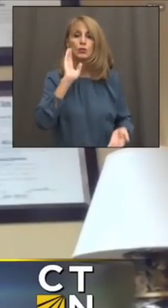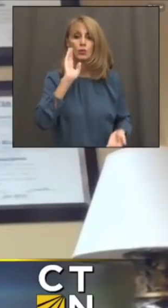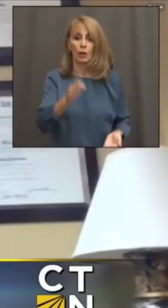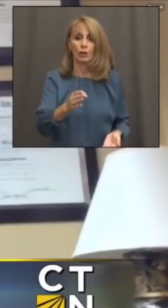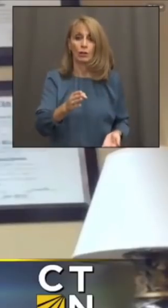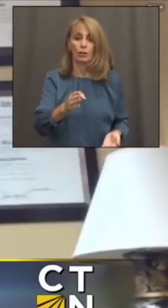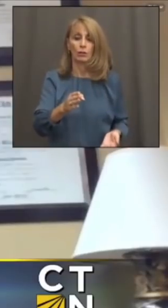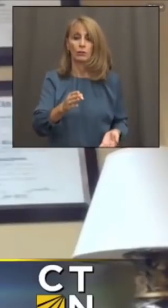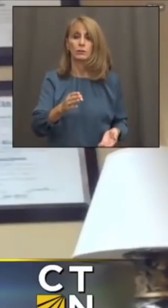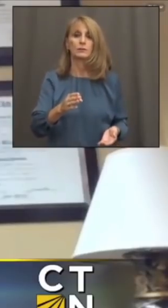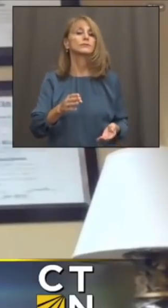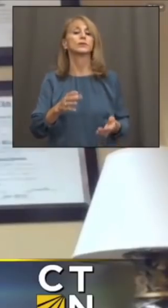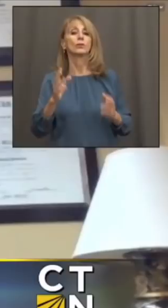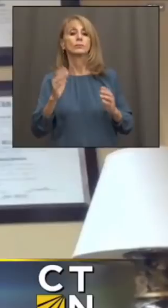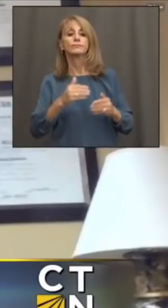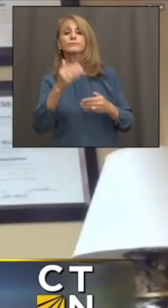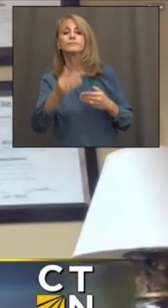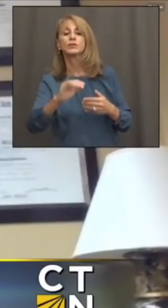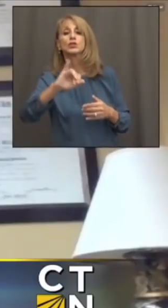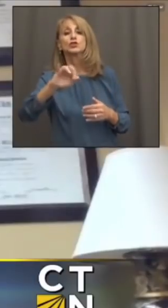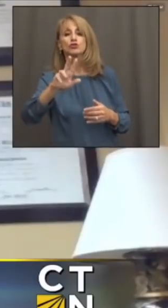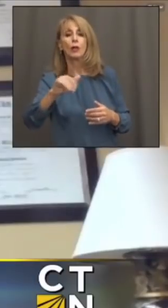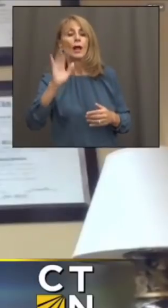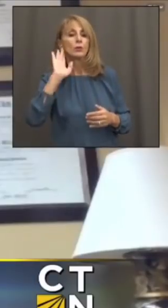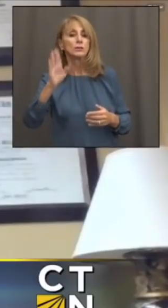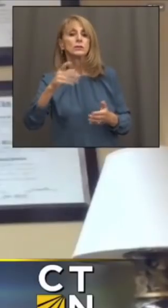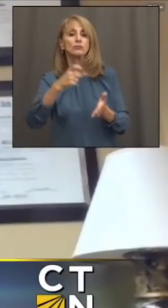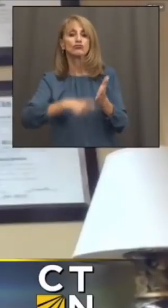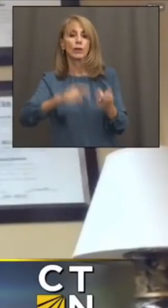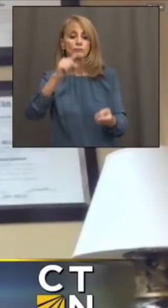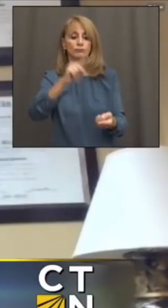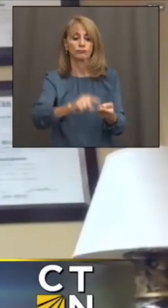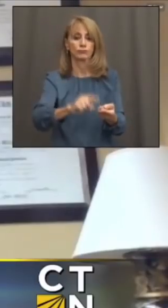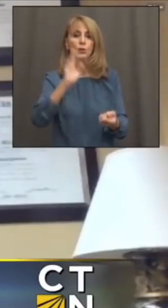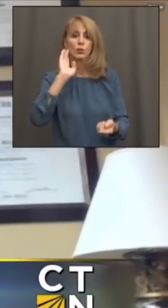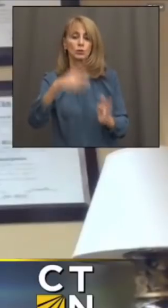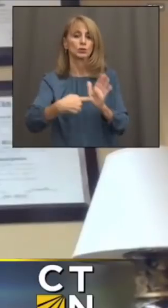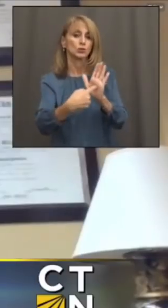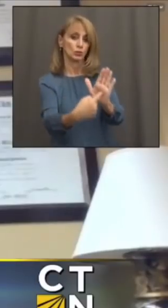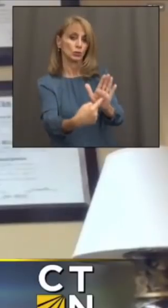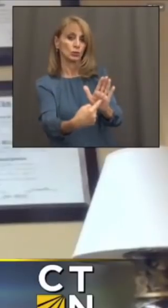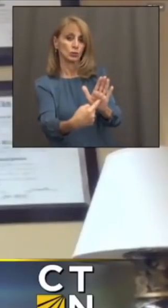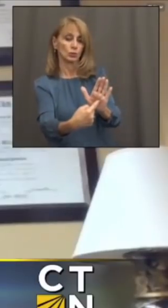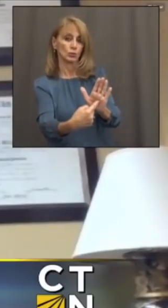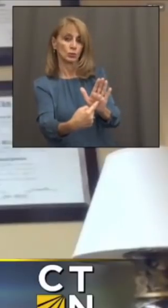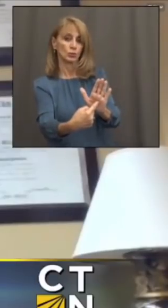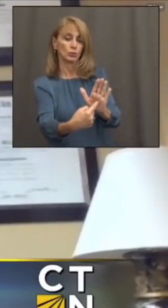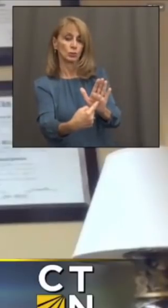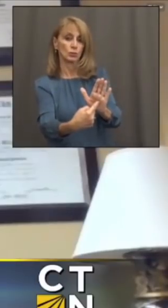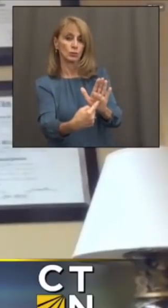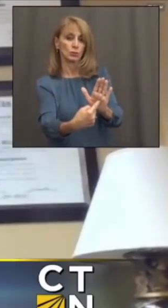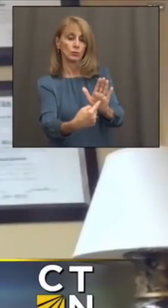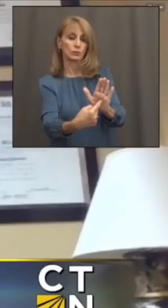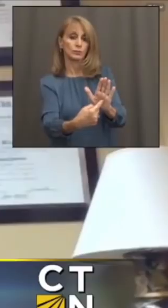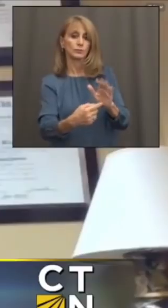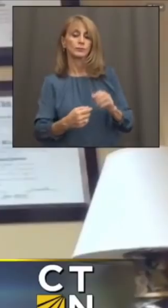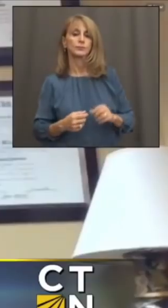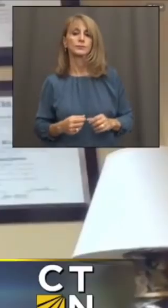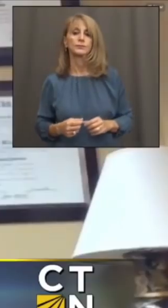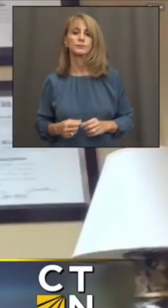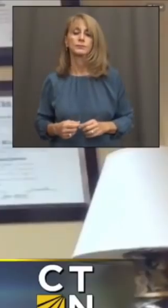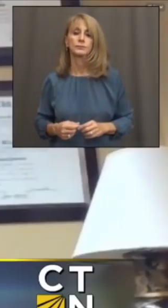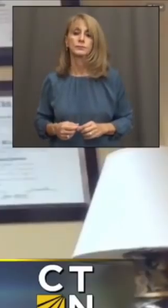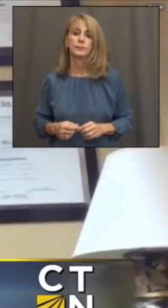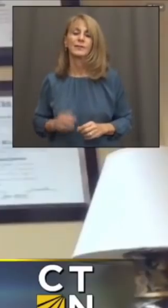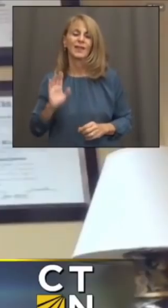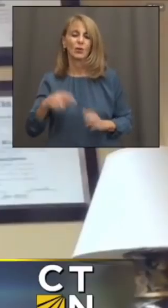records so that the July invoice they get from the insurance carrier will reflect the new amount which